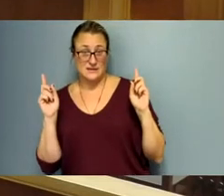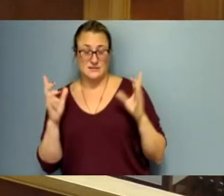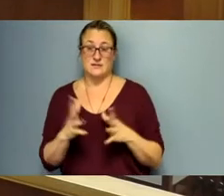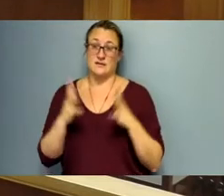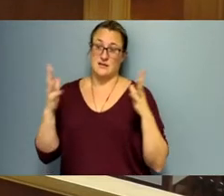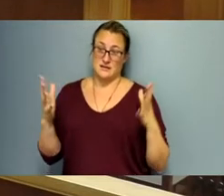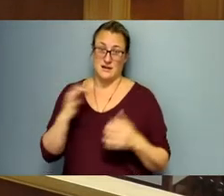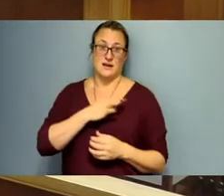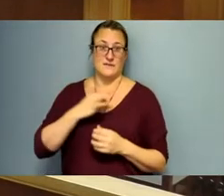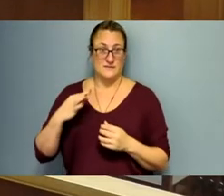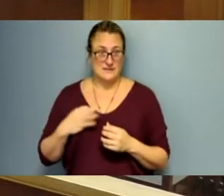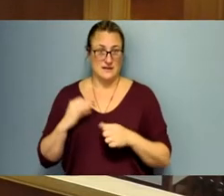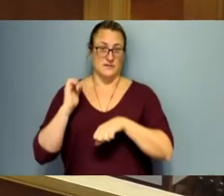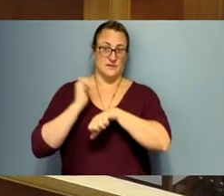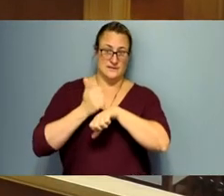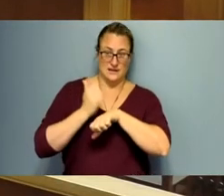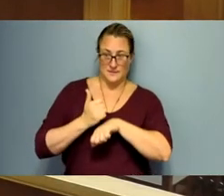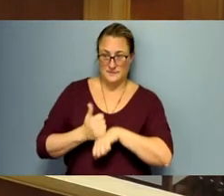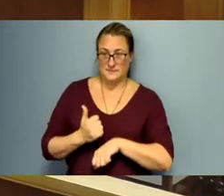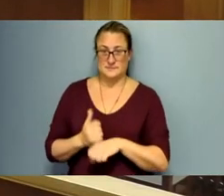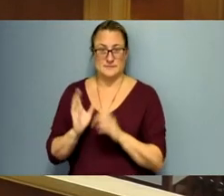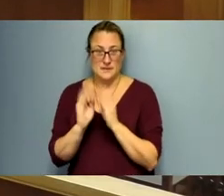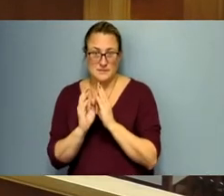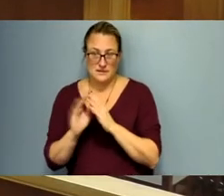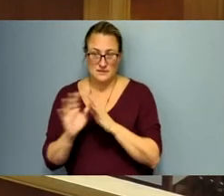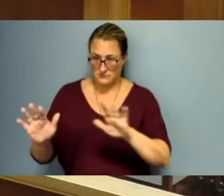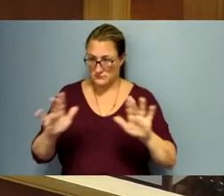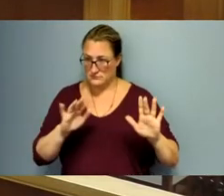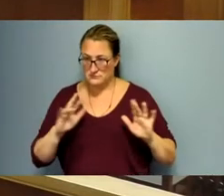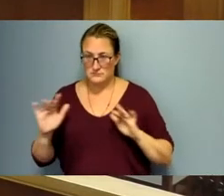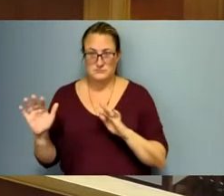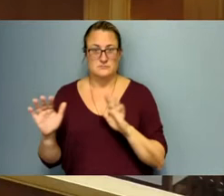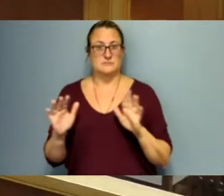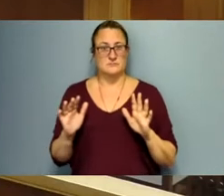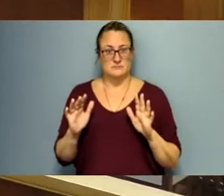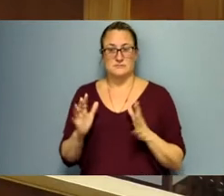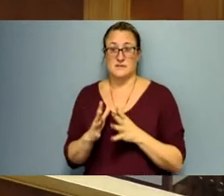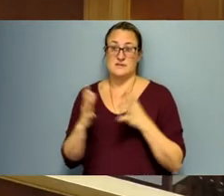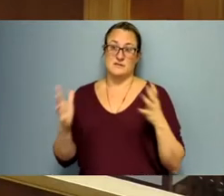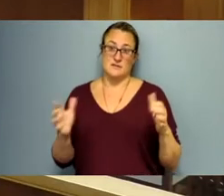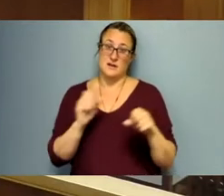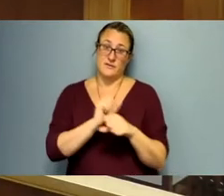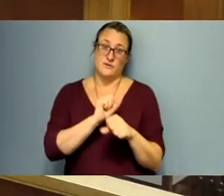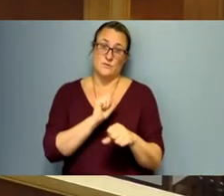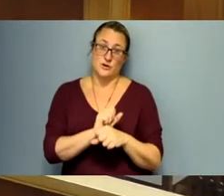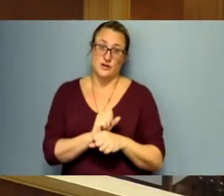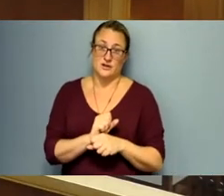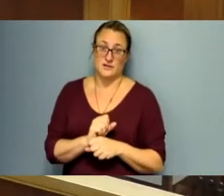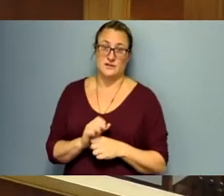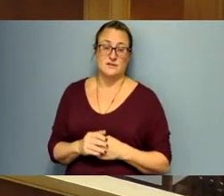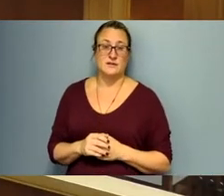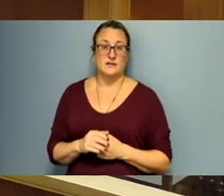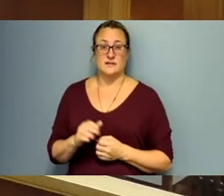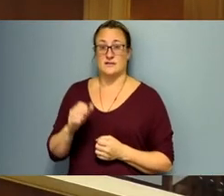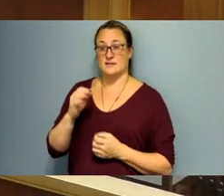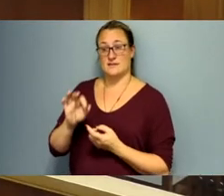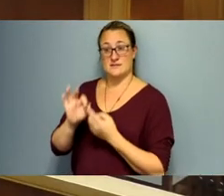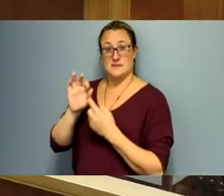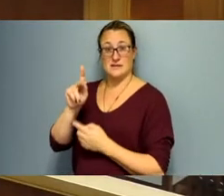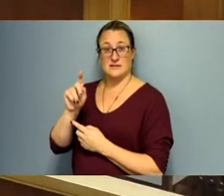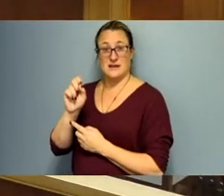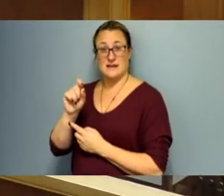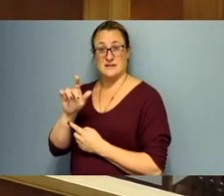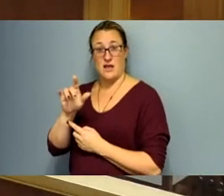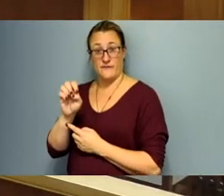time that goes into this um you know kate saw does tremendous amount of work on this and so thank you uh kate for your all your work